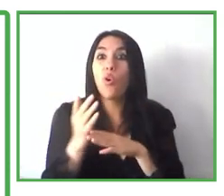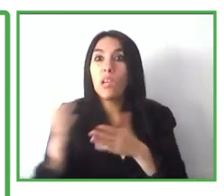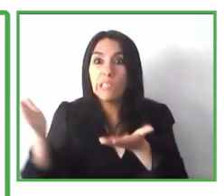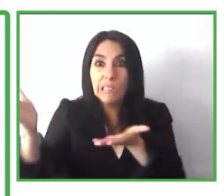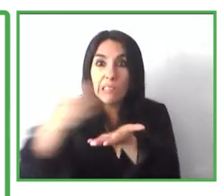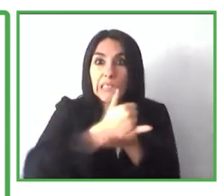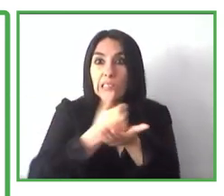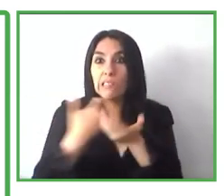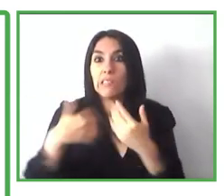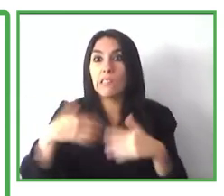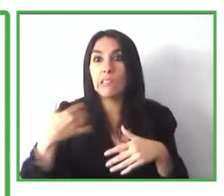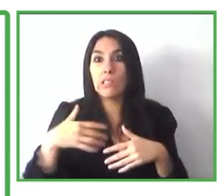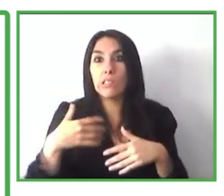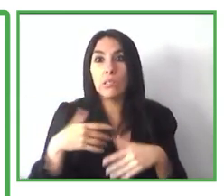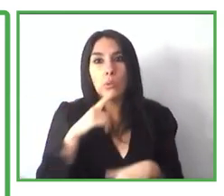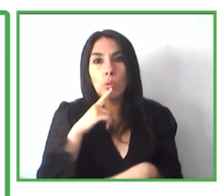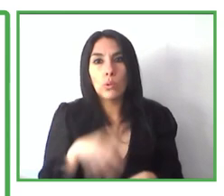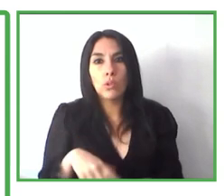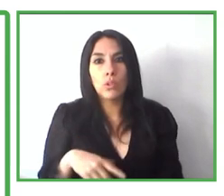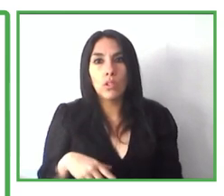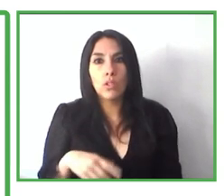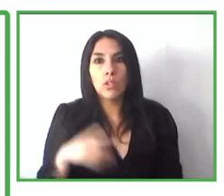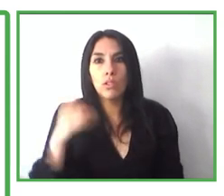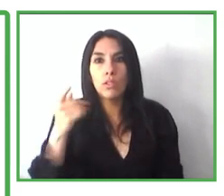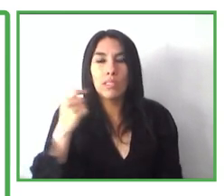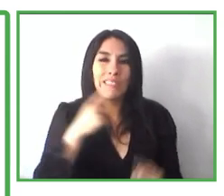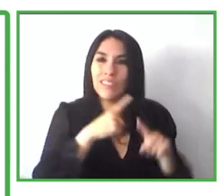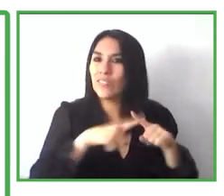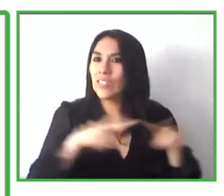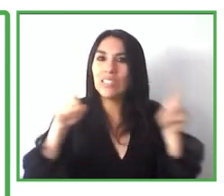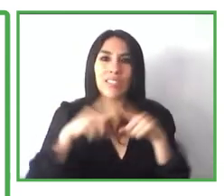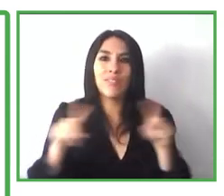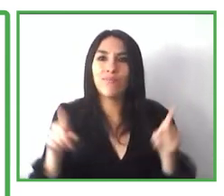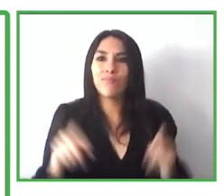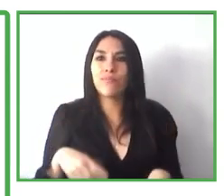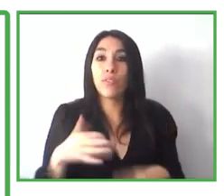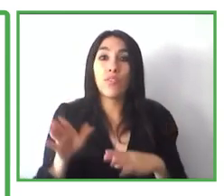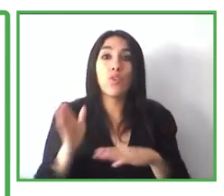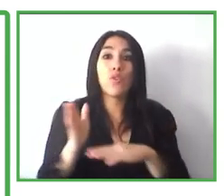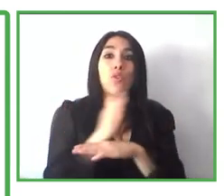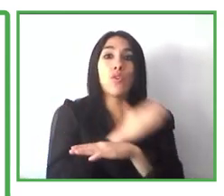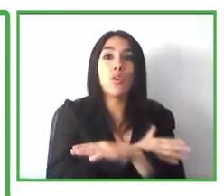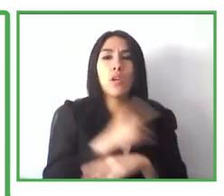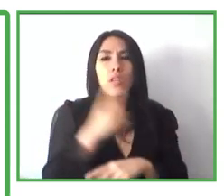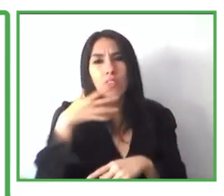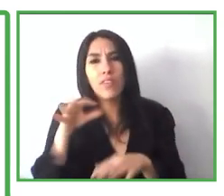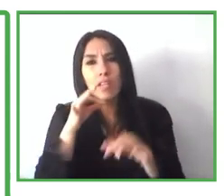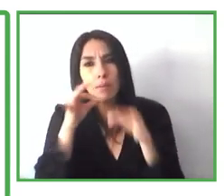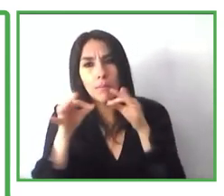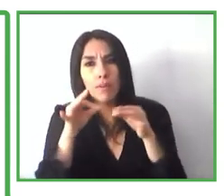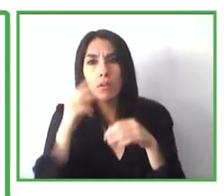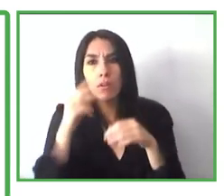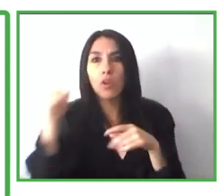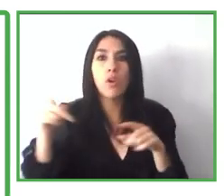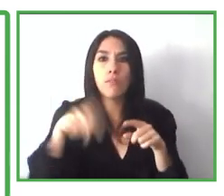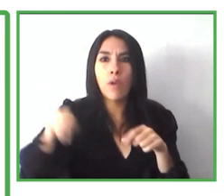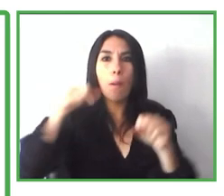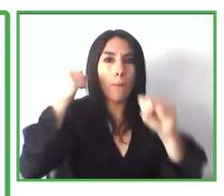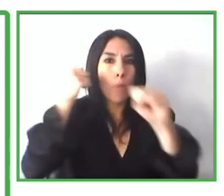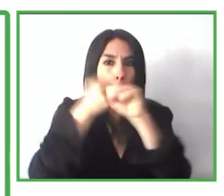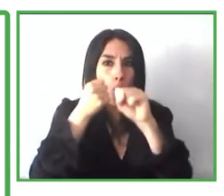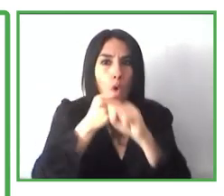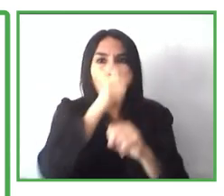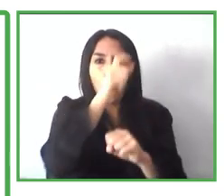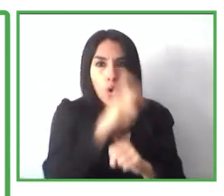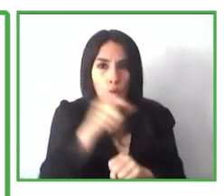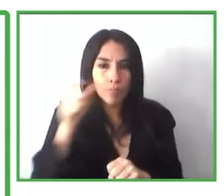costs such as salaries, taxes and pensions. So we give support for the customers and also for